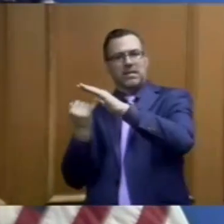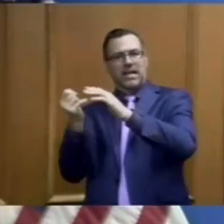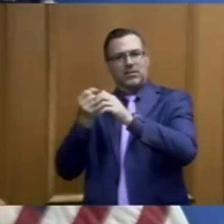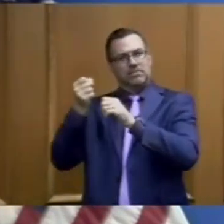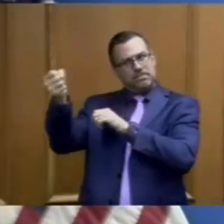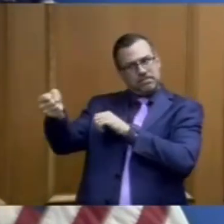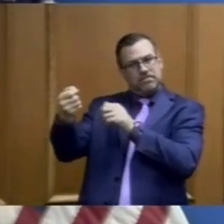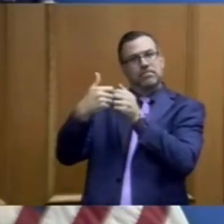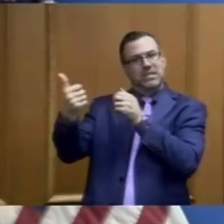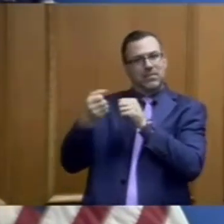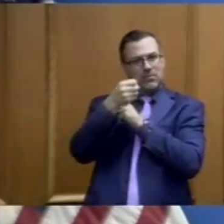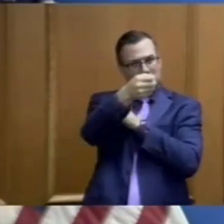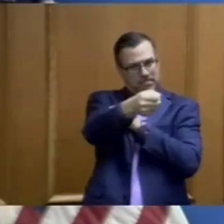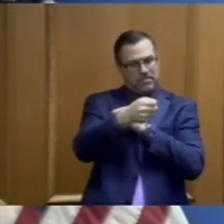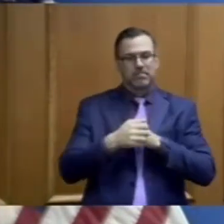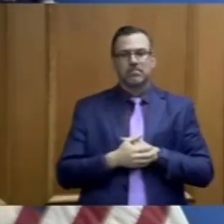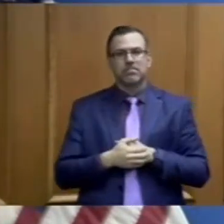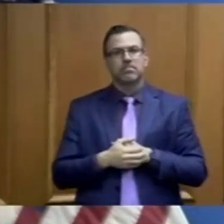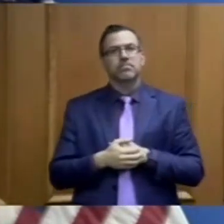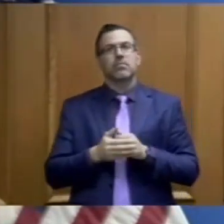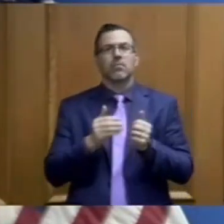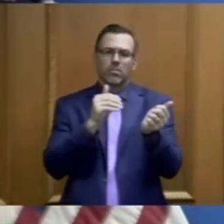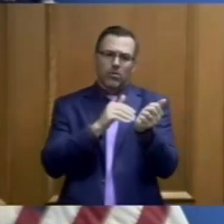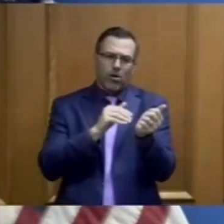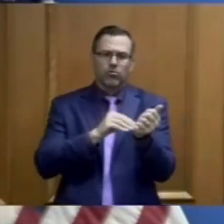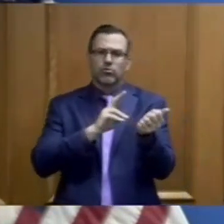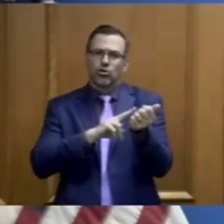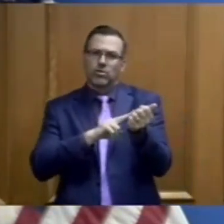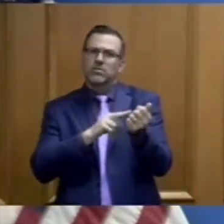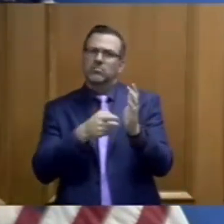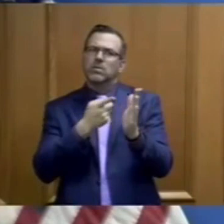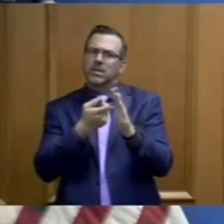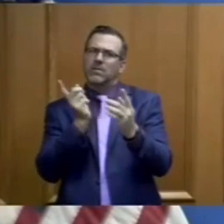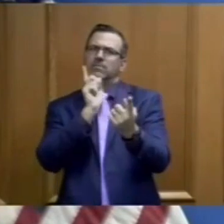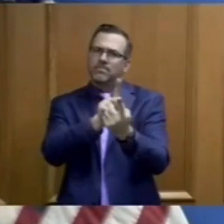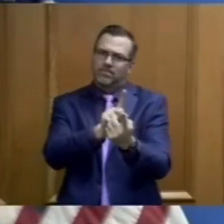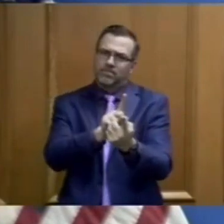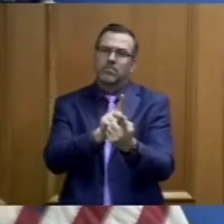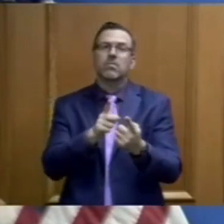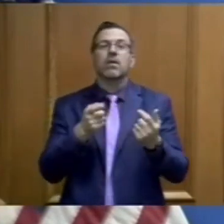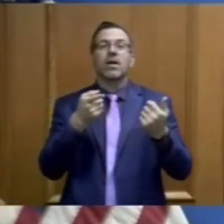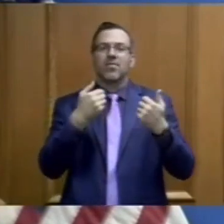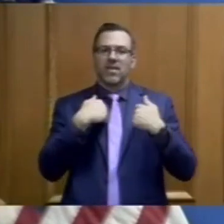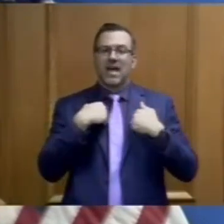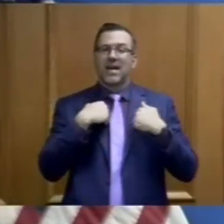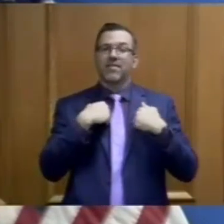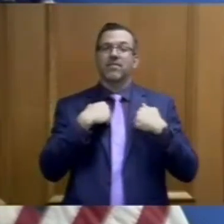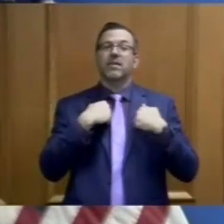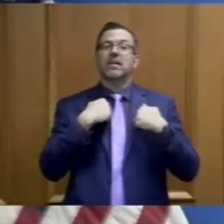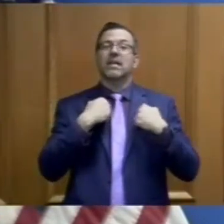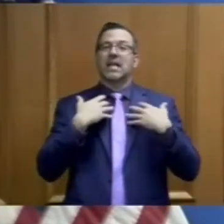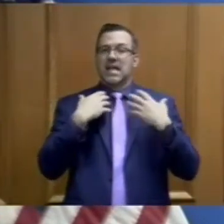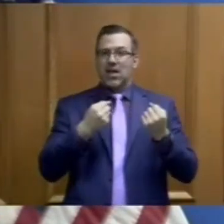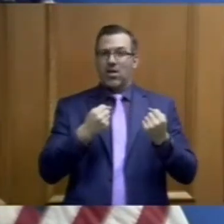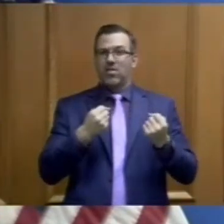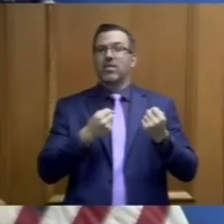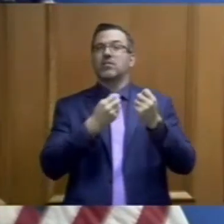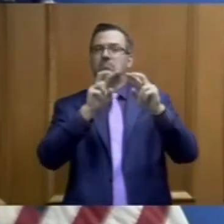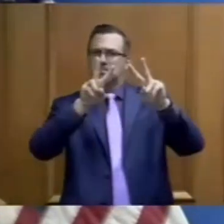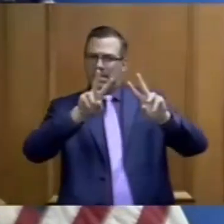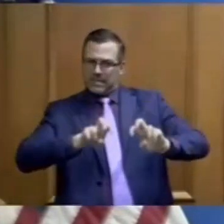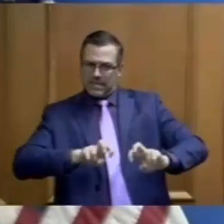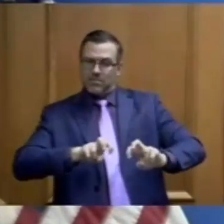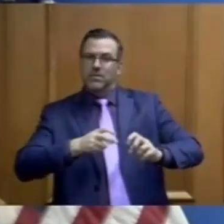in addition to regular medical care, they're provided twice daily health assessments to include temperature